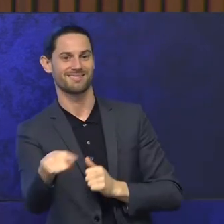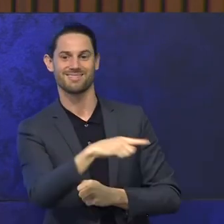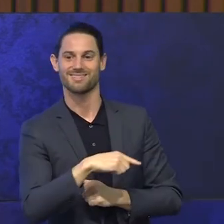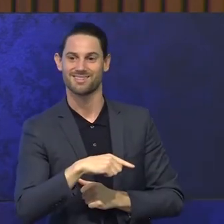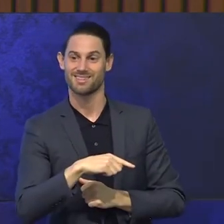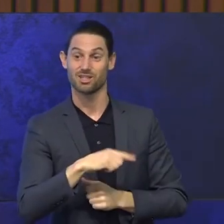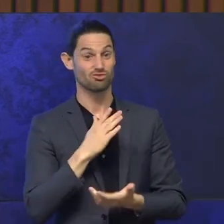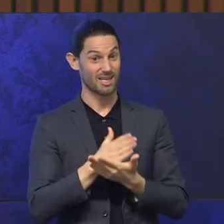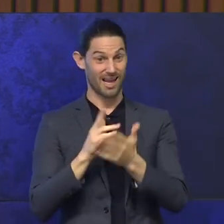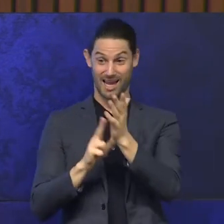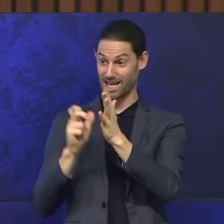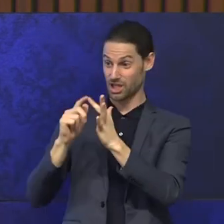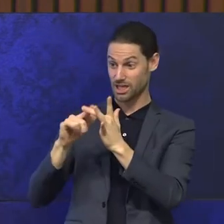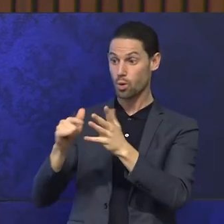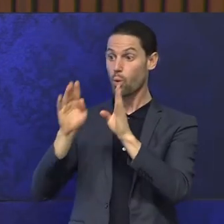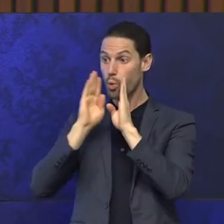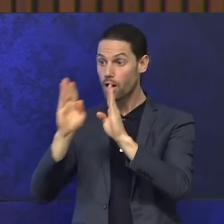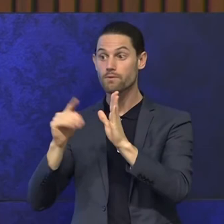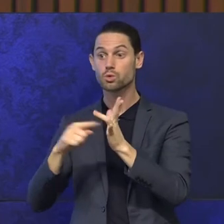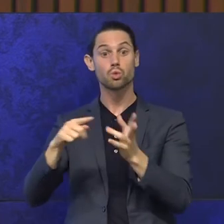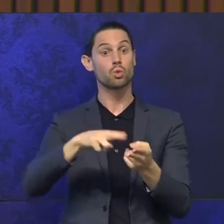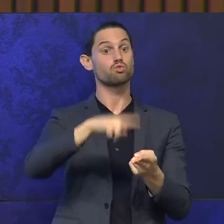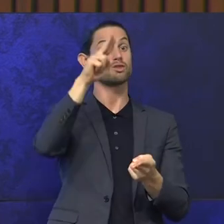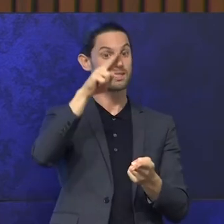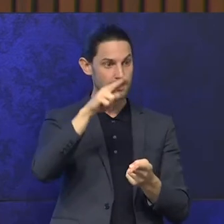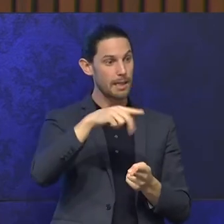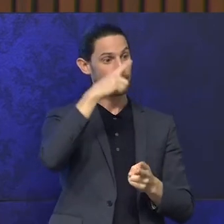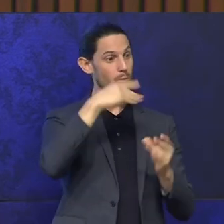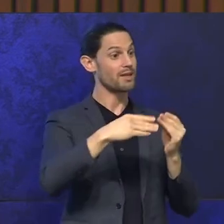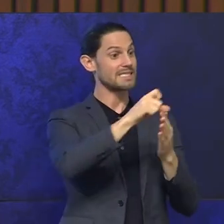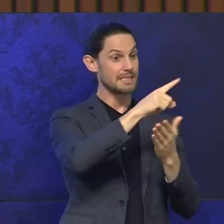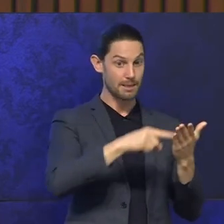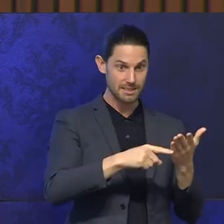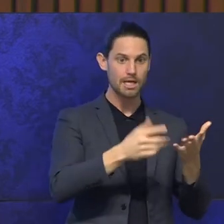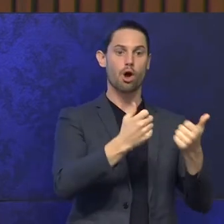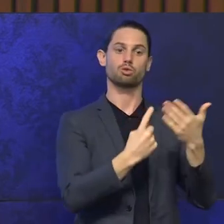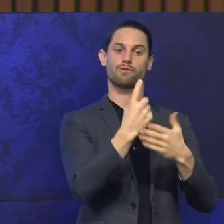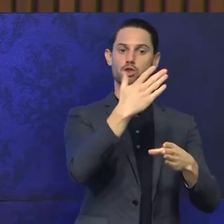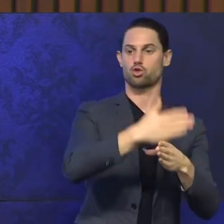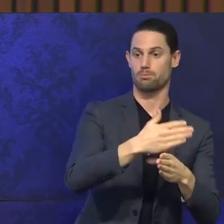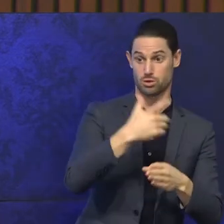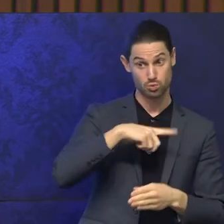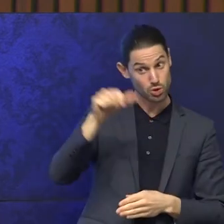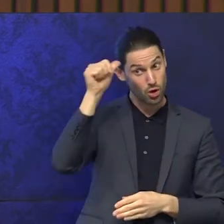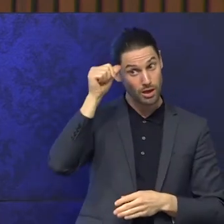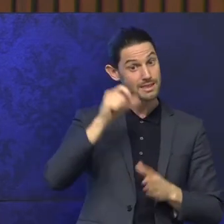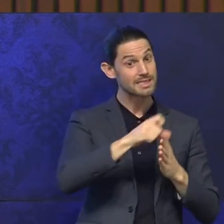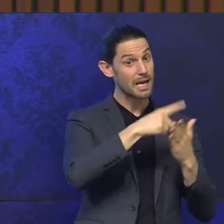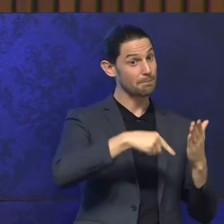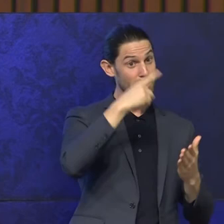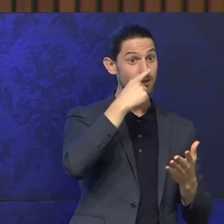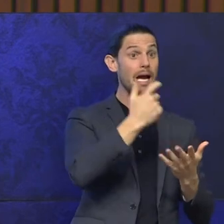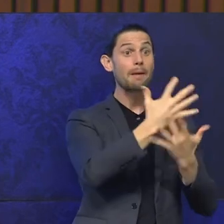which we increase the employment rates of people with disability, which remains staggeringly low. So that's what we're about.